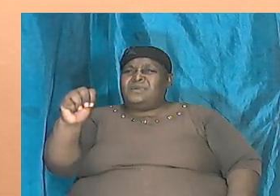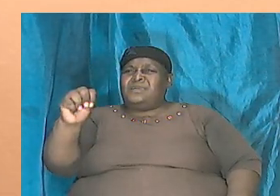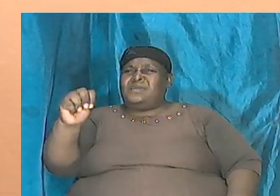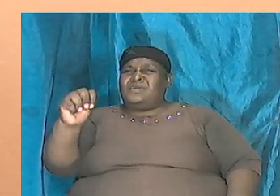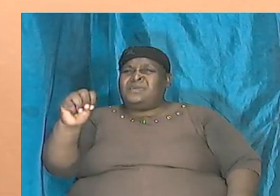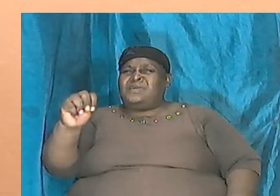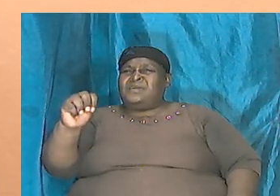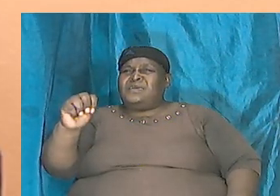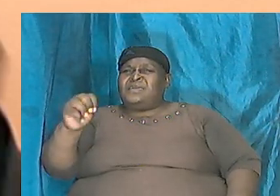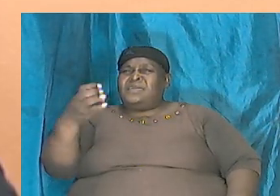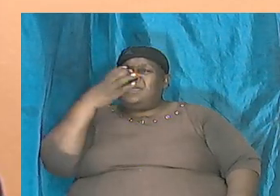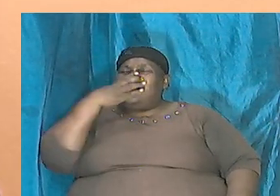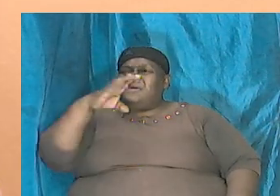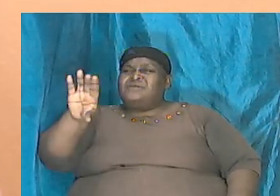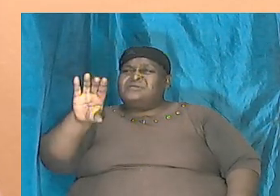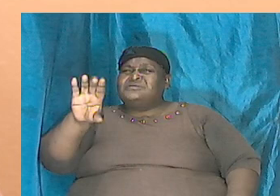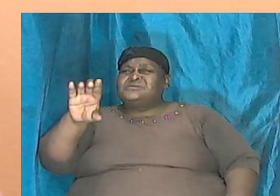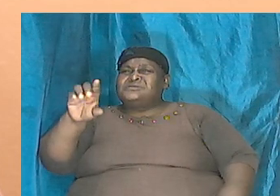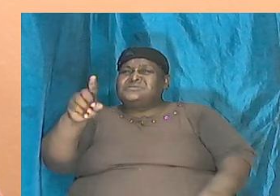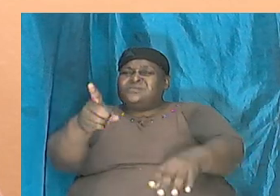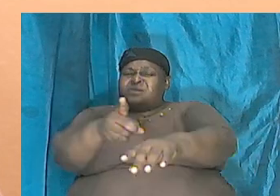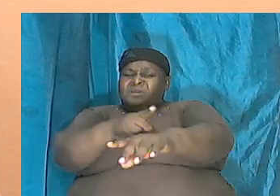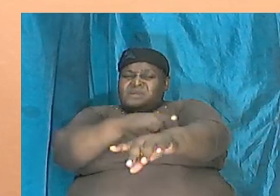curse of the black race